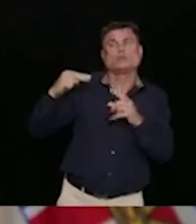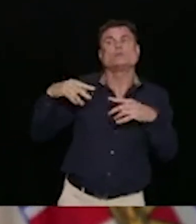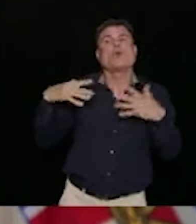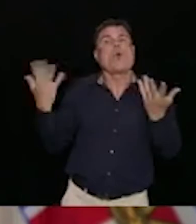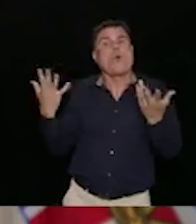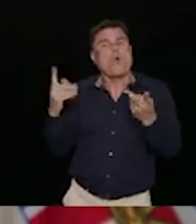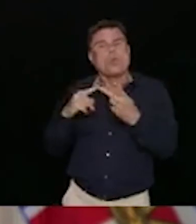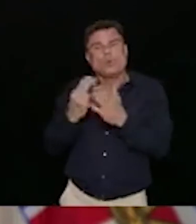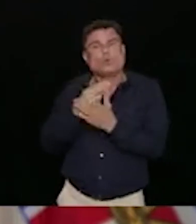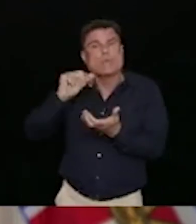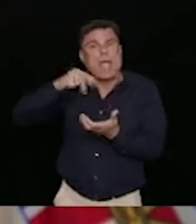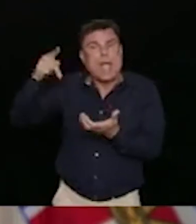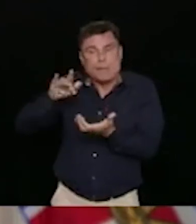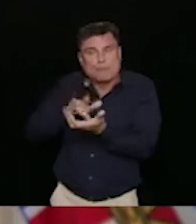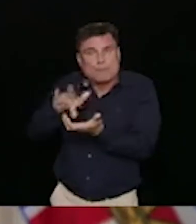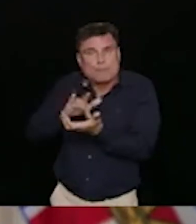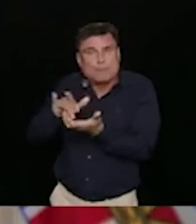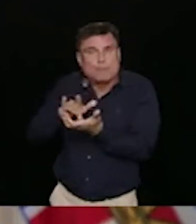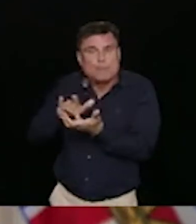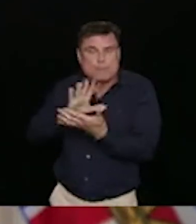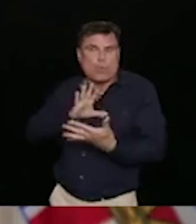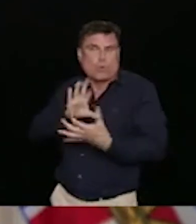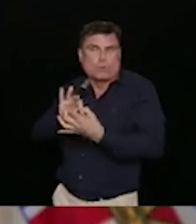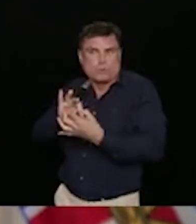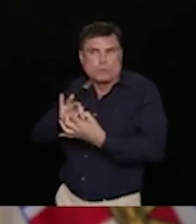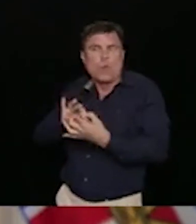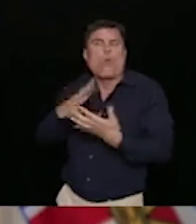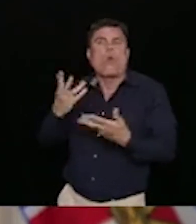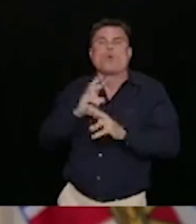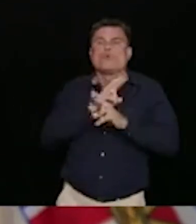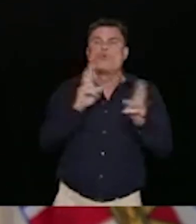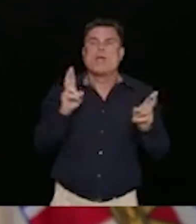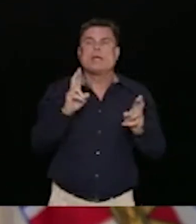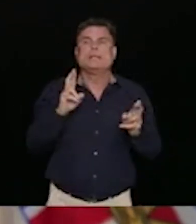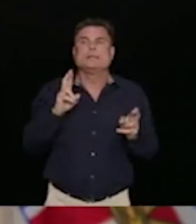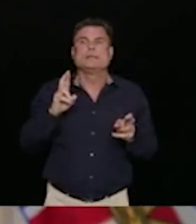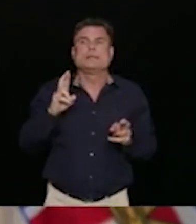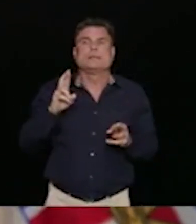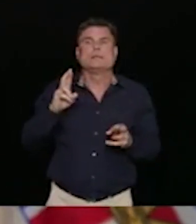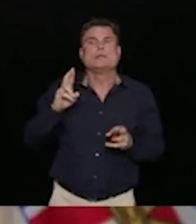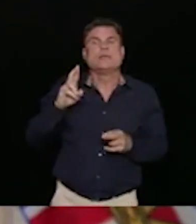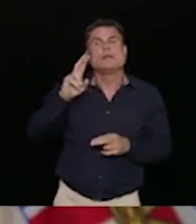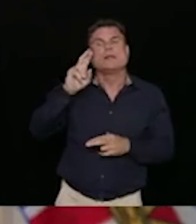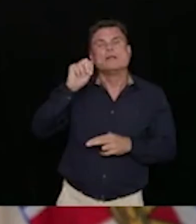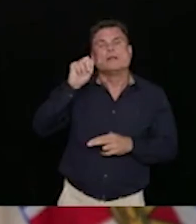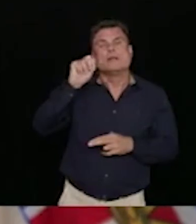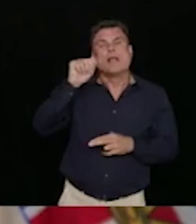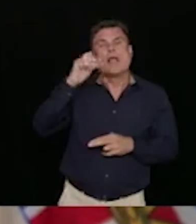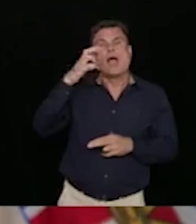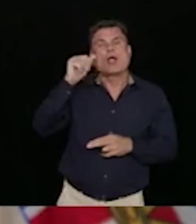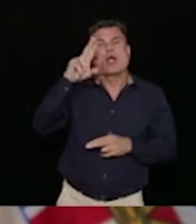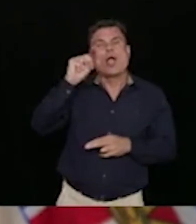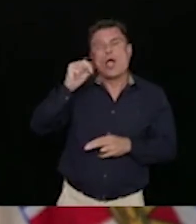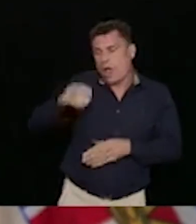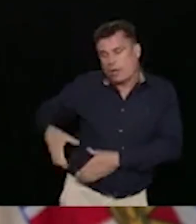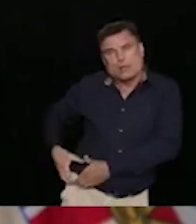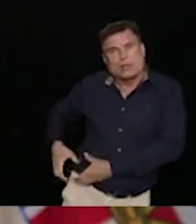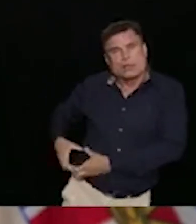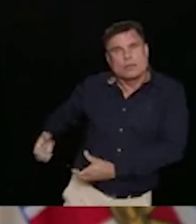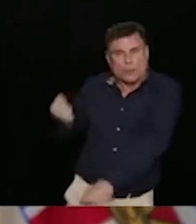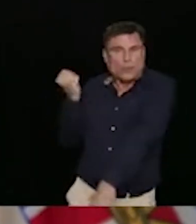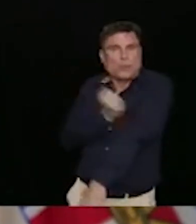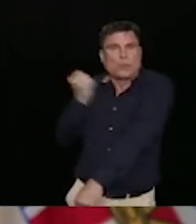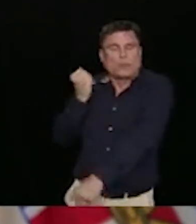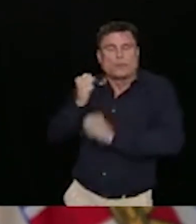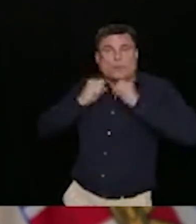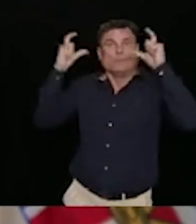This is a very dangerous time for people who use drugs. And we need to be here to support you. There are still